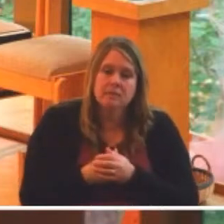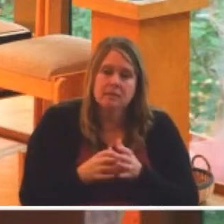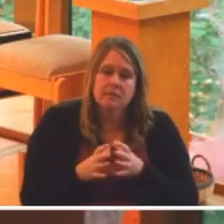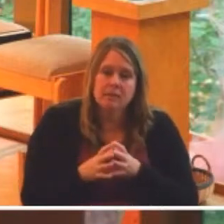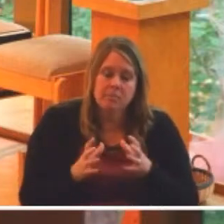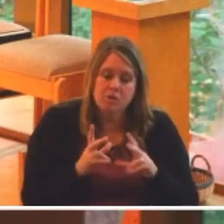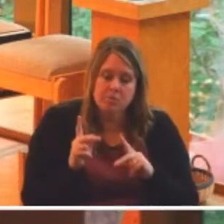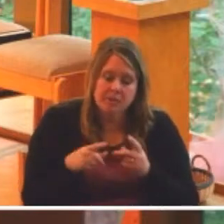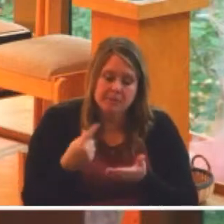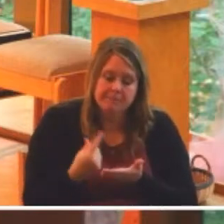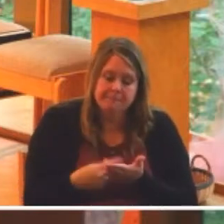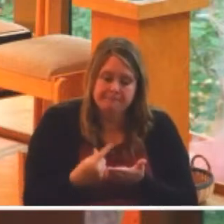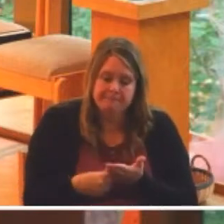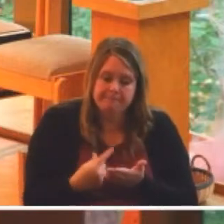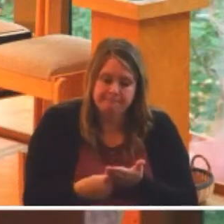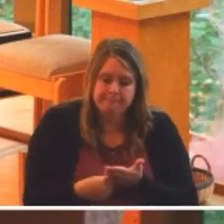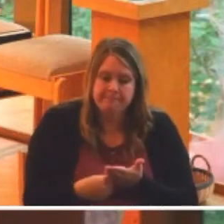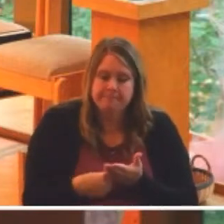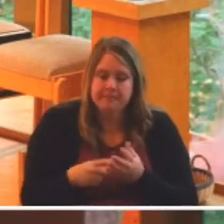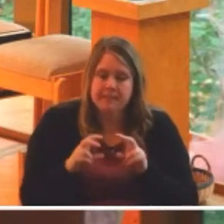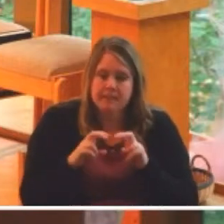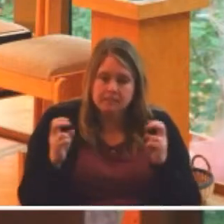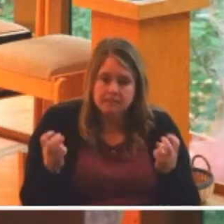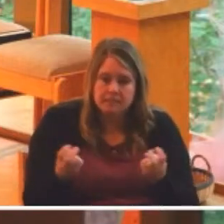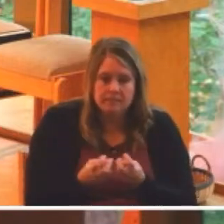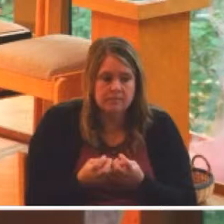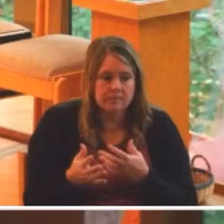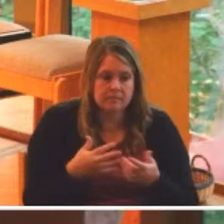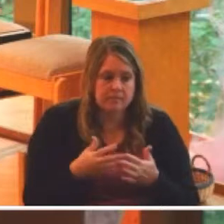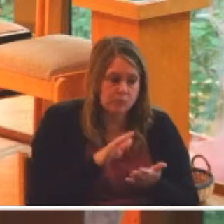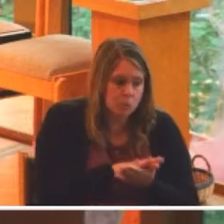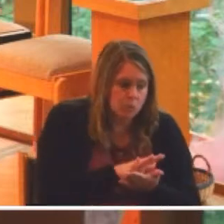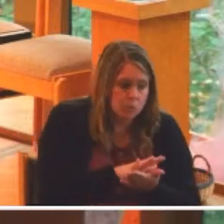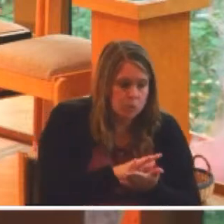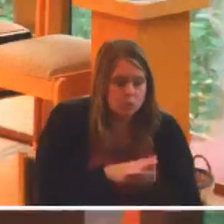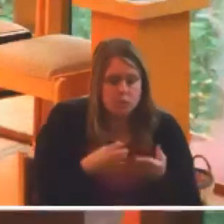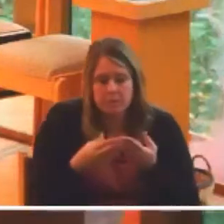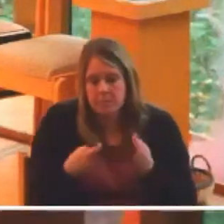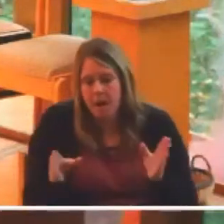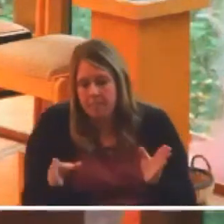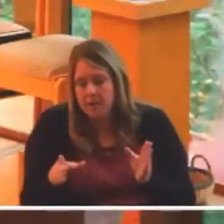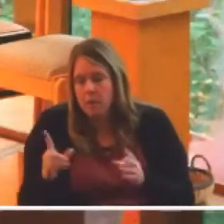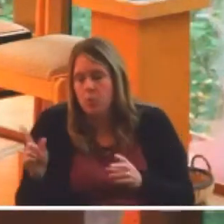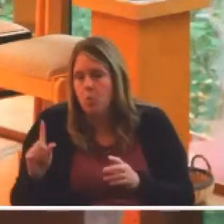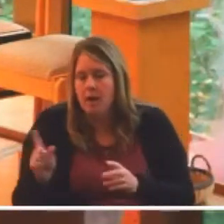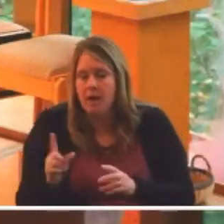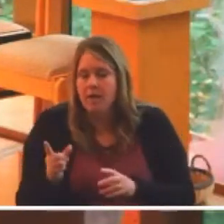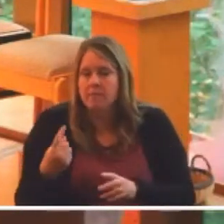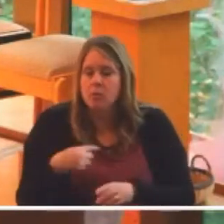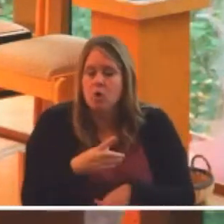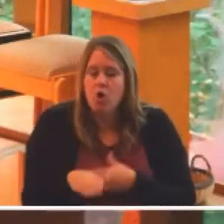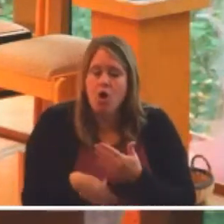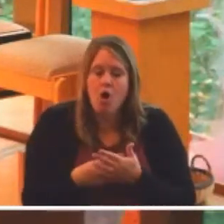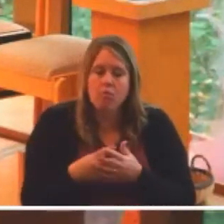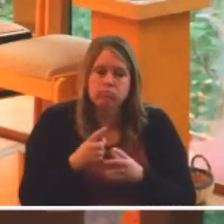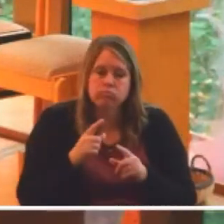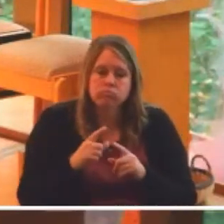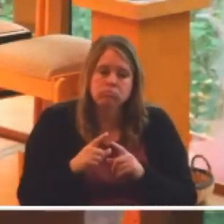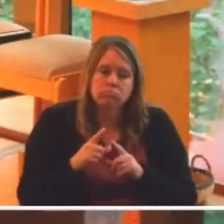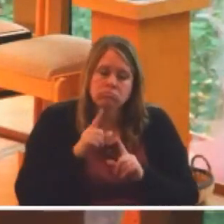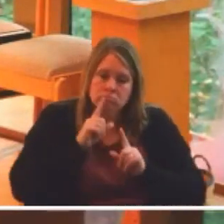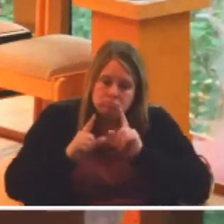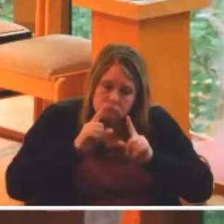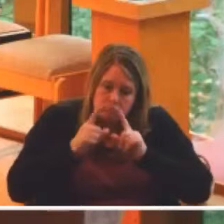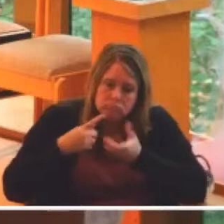room just like this one, in the schoolhouse, in the public square, all engaging in conversation, all